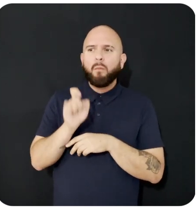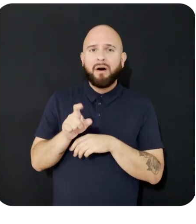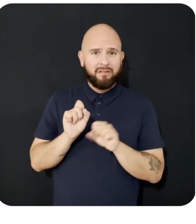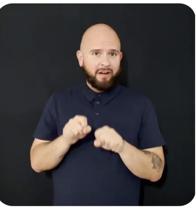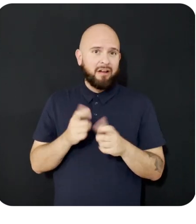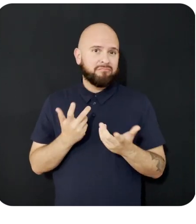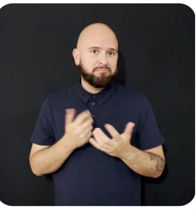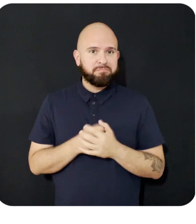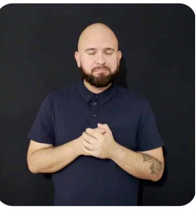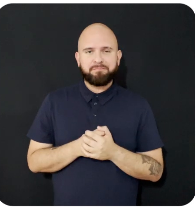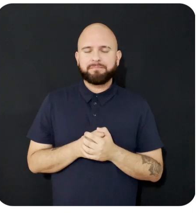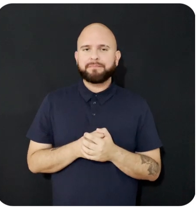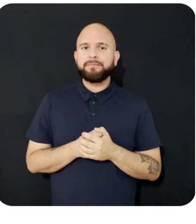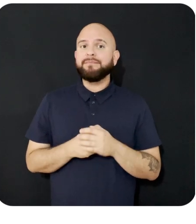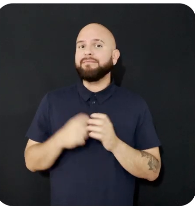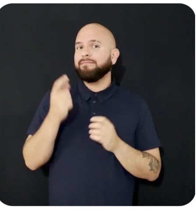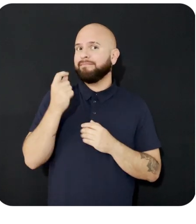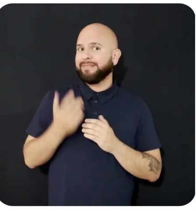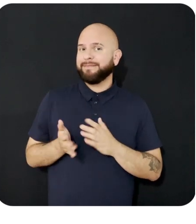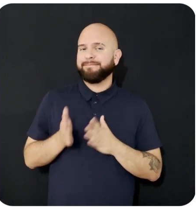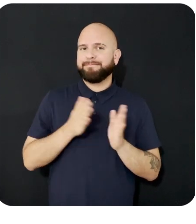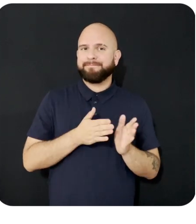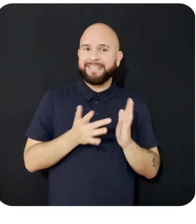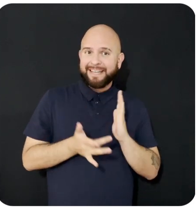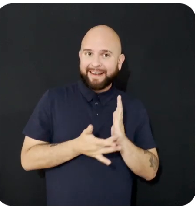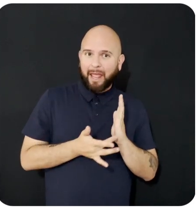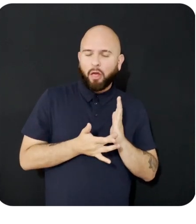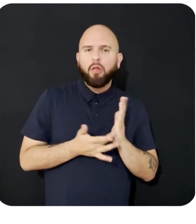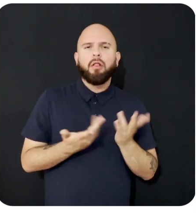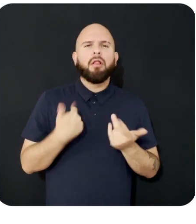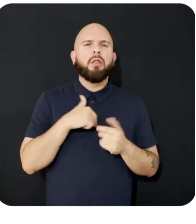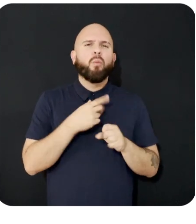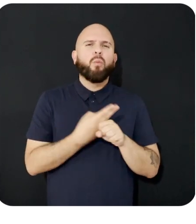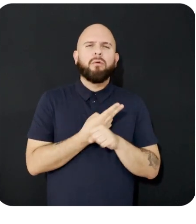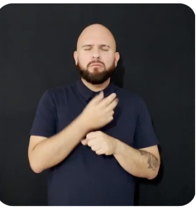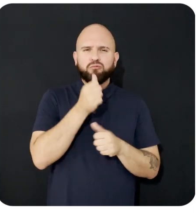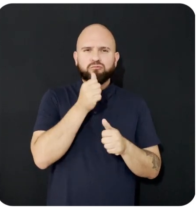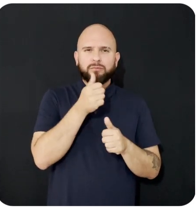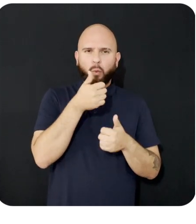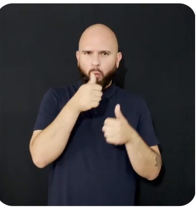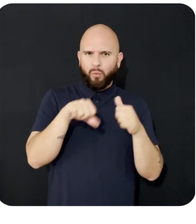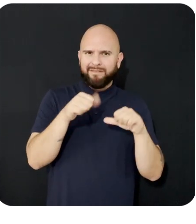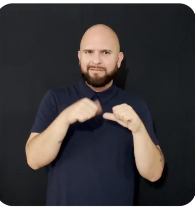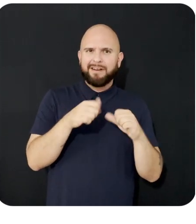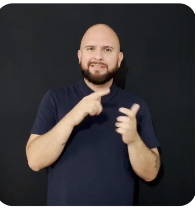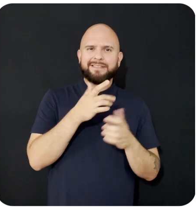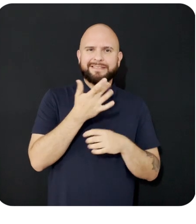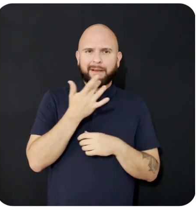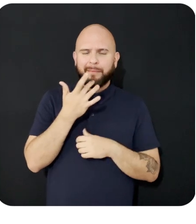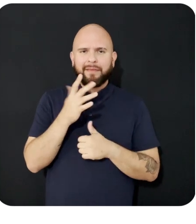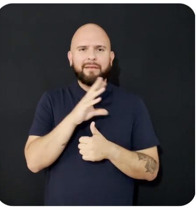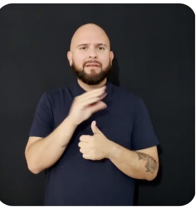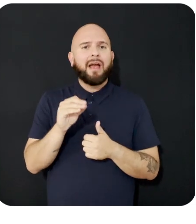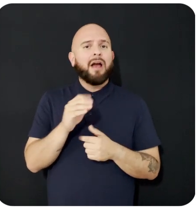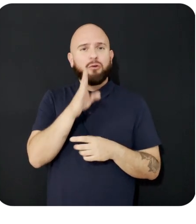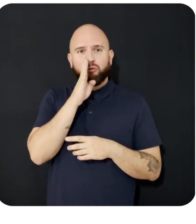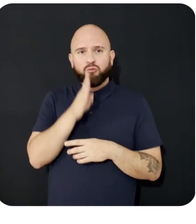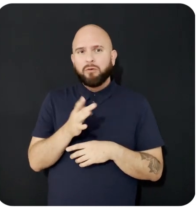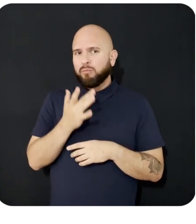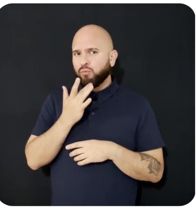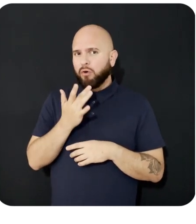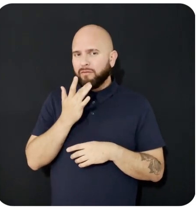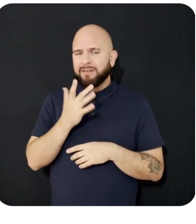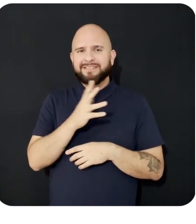On the technical side, we use a combination of rejection sampling, direct preference optimization, and constrained